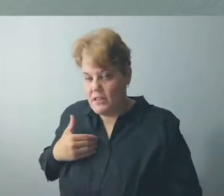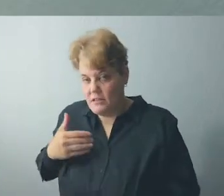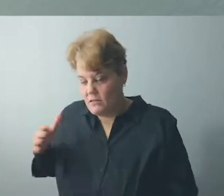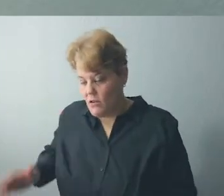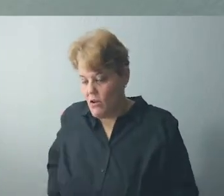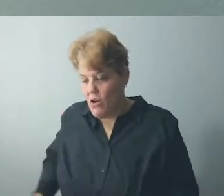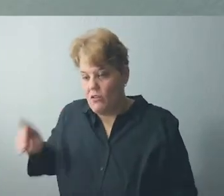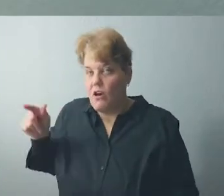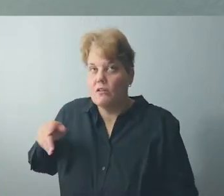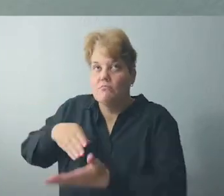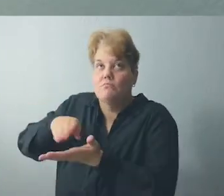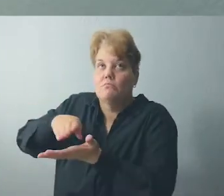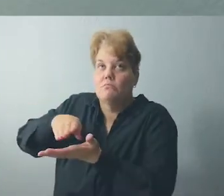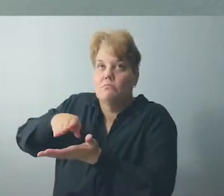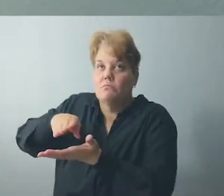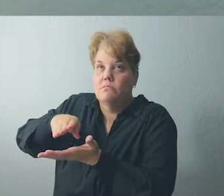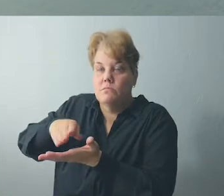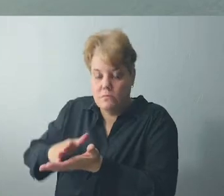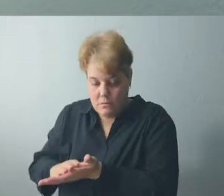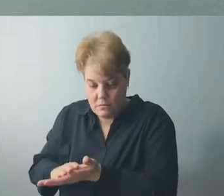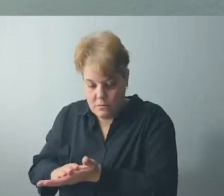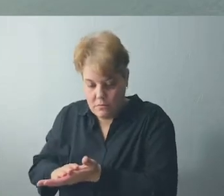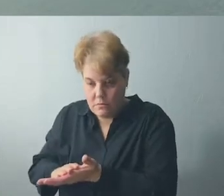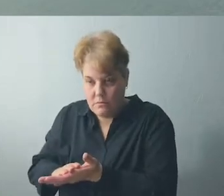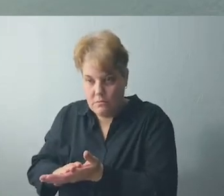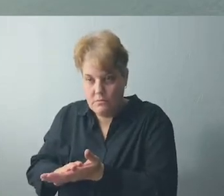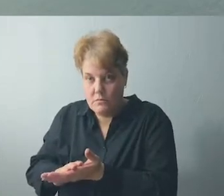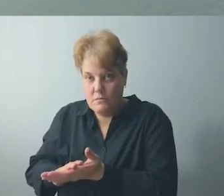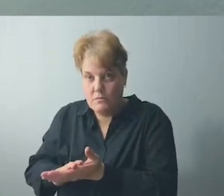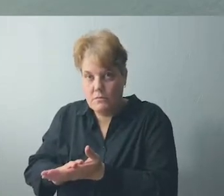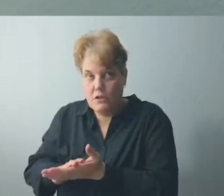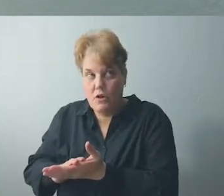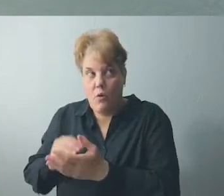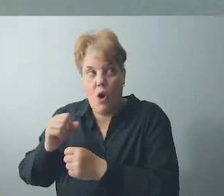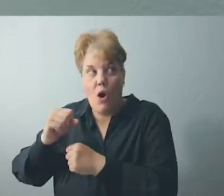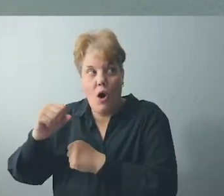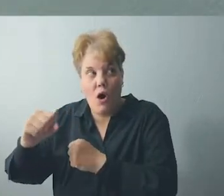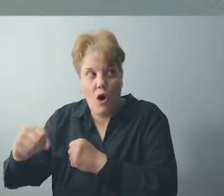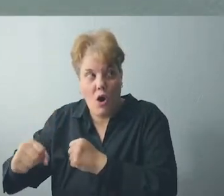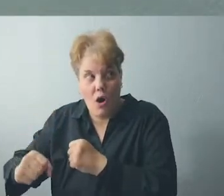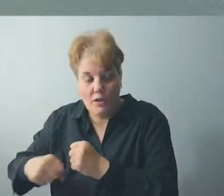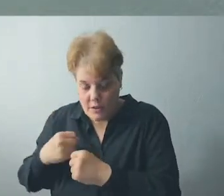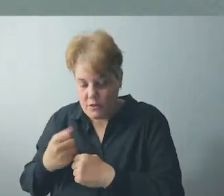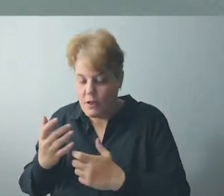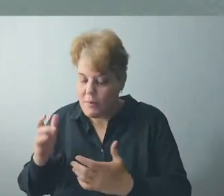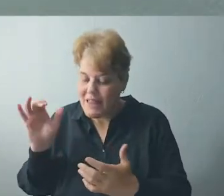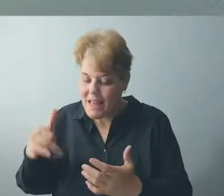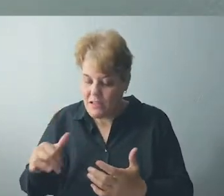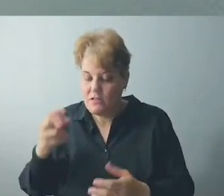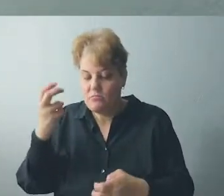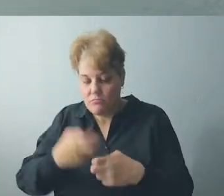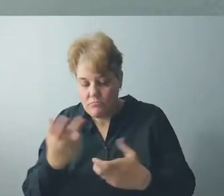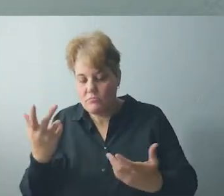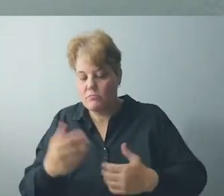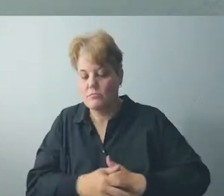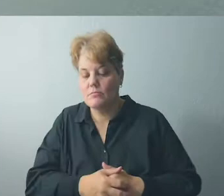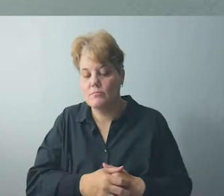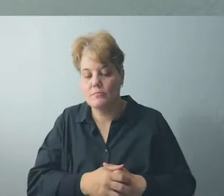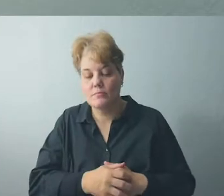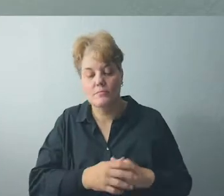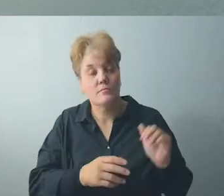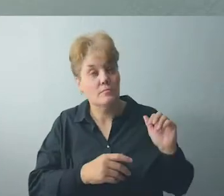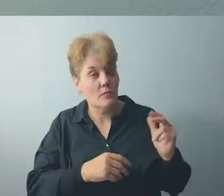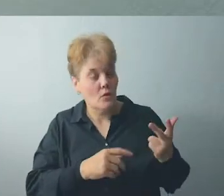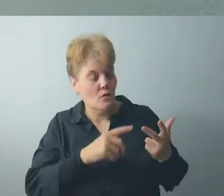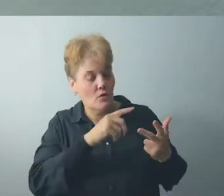every night, every all year long. So point number three is that I need to learn